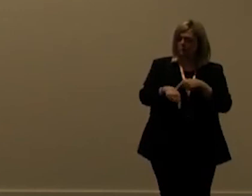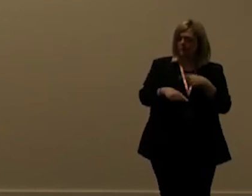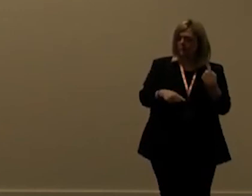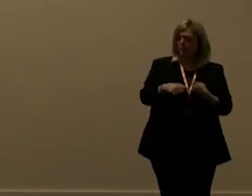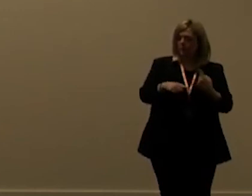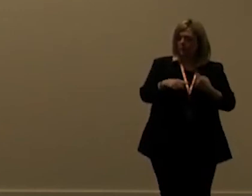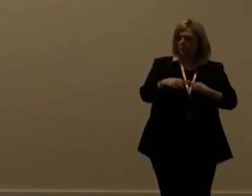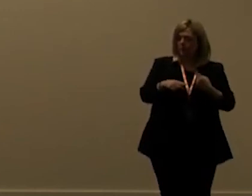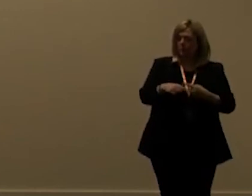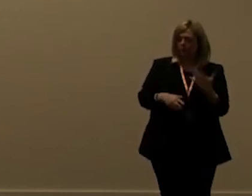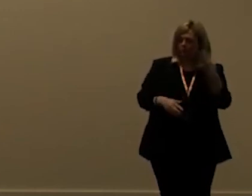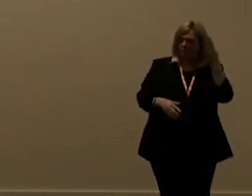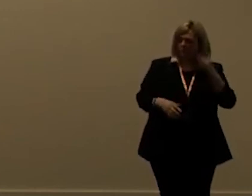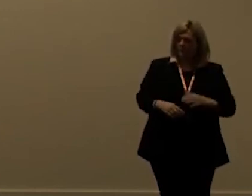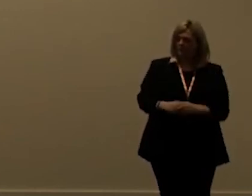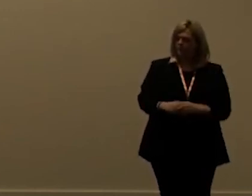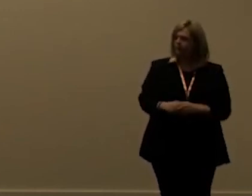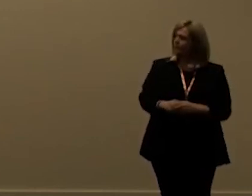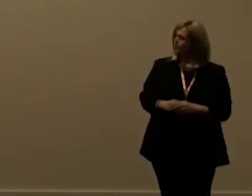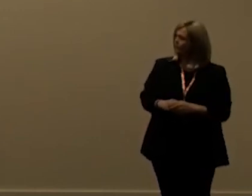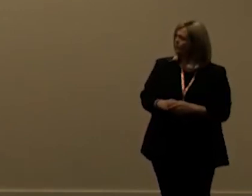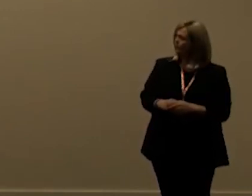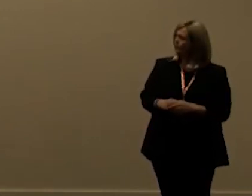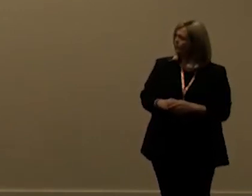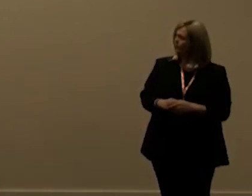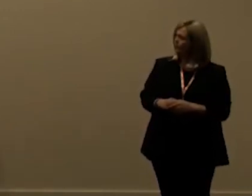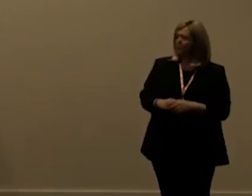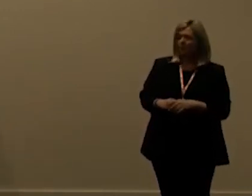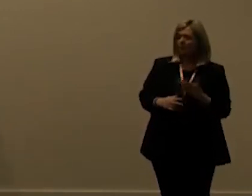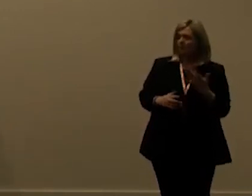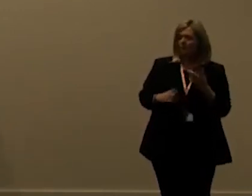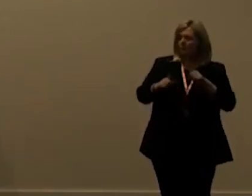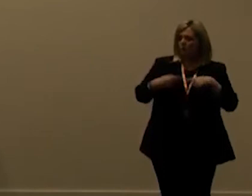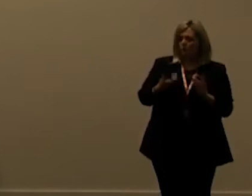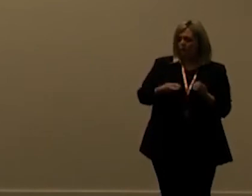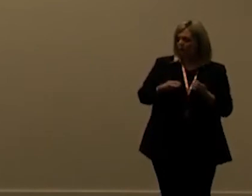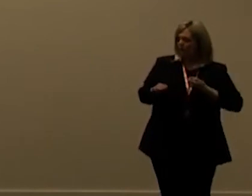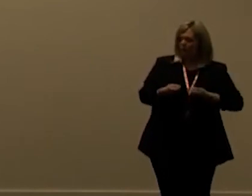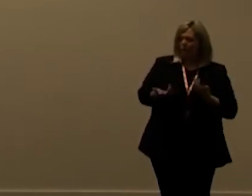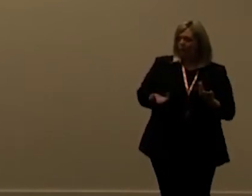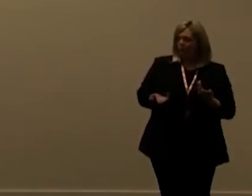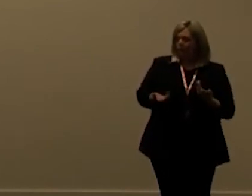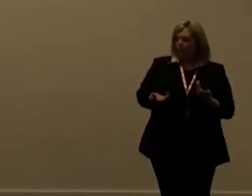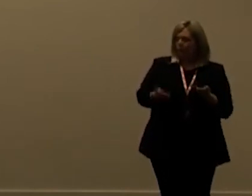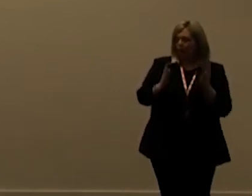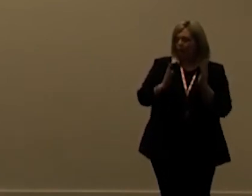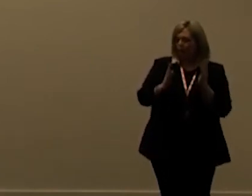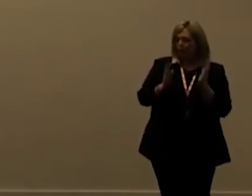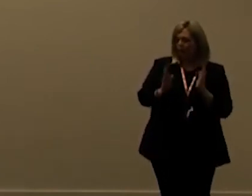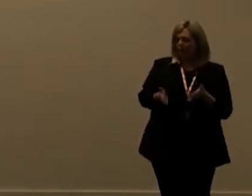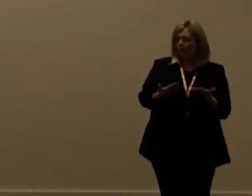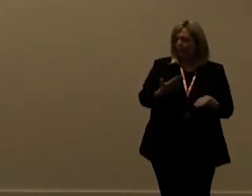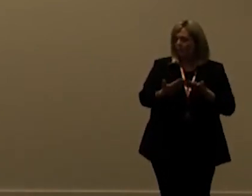for five minutes which you typically can't do with just like sending it to four threads so you have to have more than that